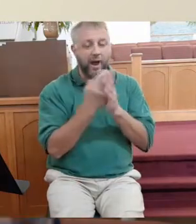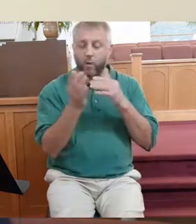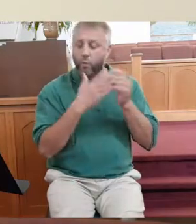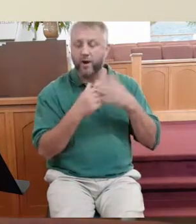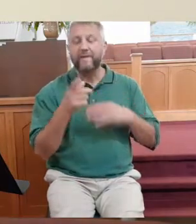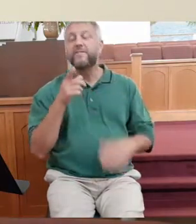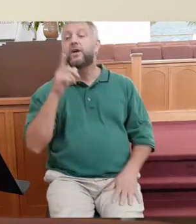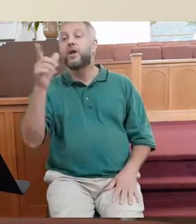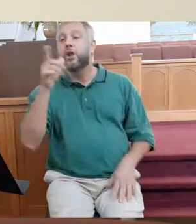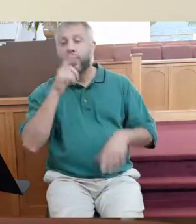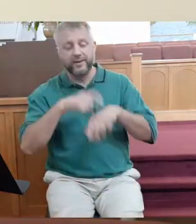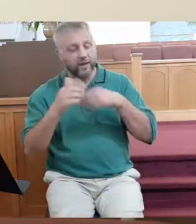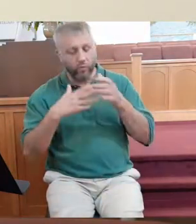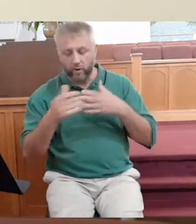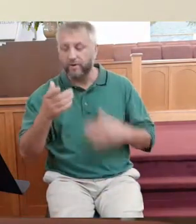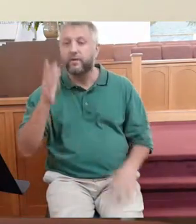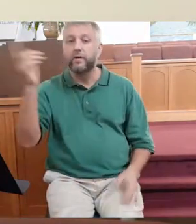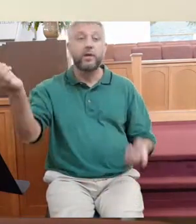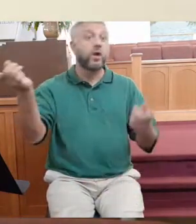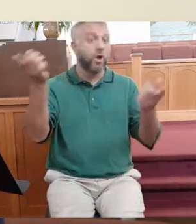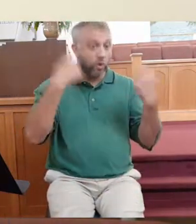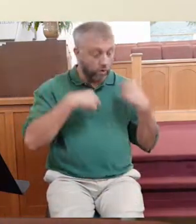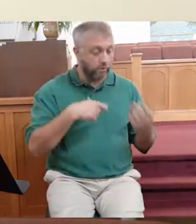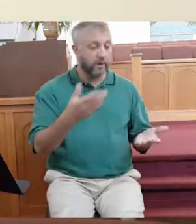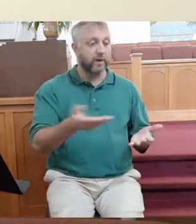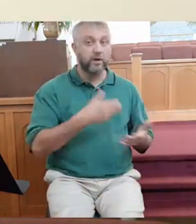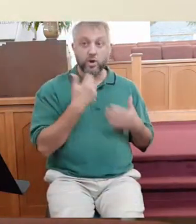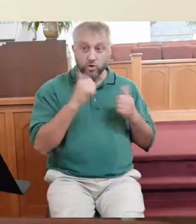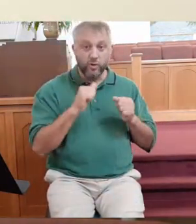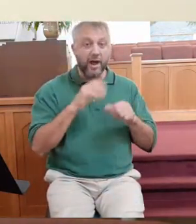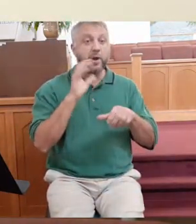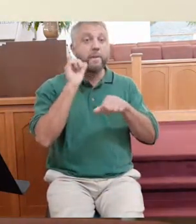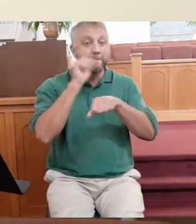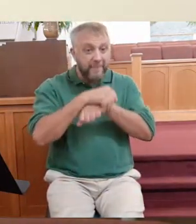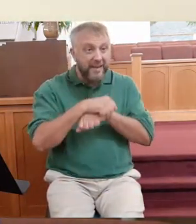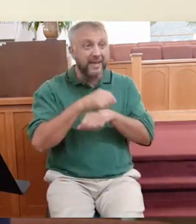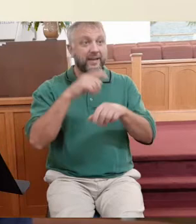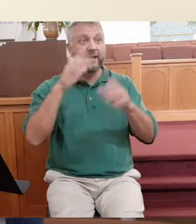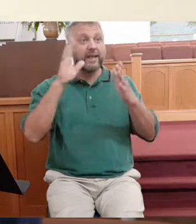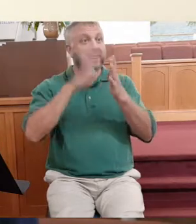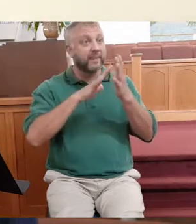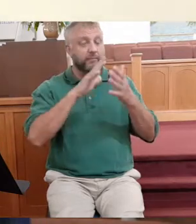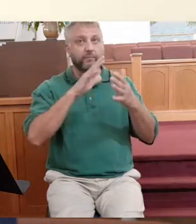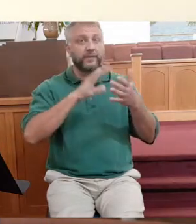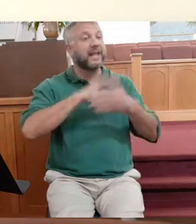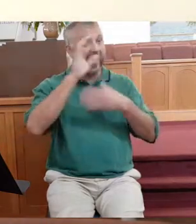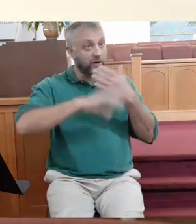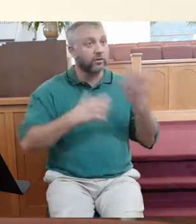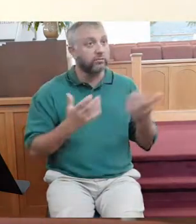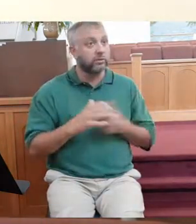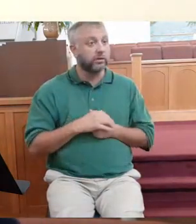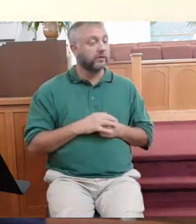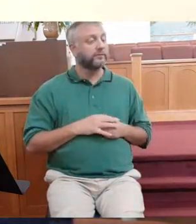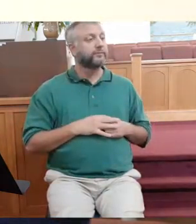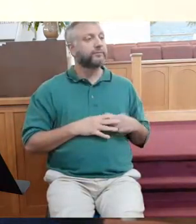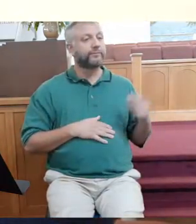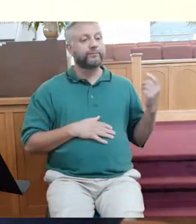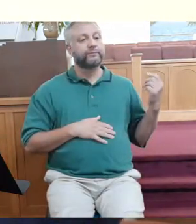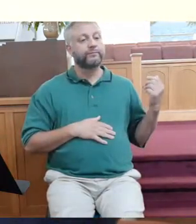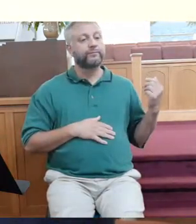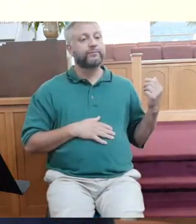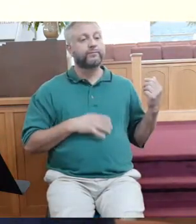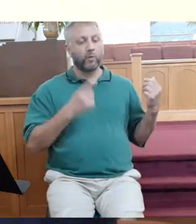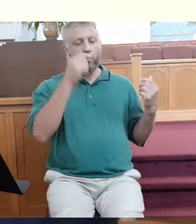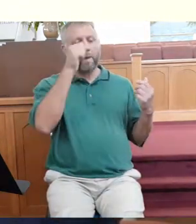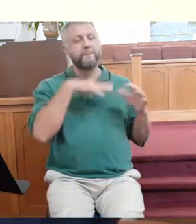lunchtime, get more workers and bring them because they were in a race against the clock. As William Barclay put it, he said these farmers were in,